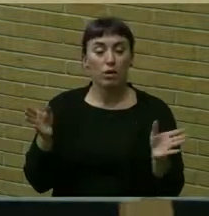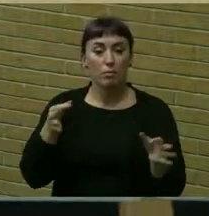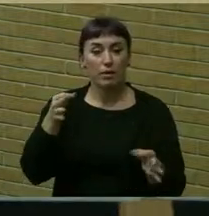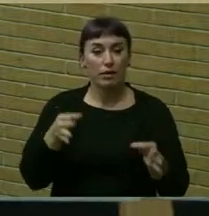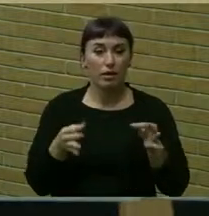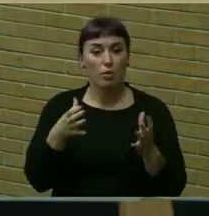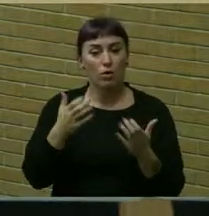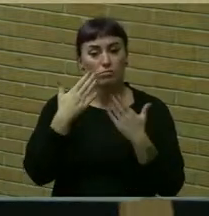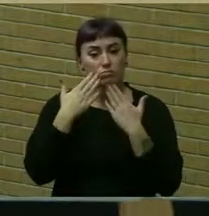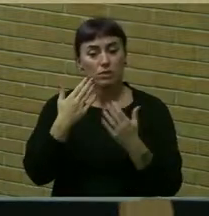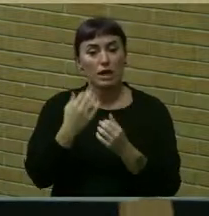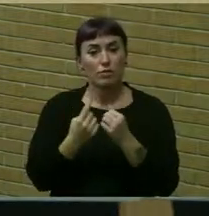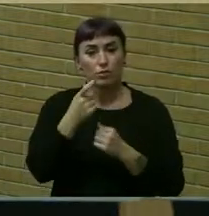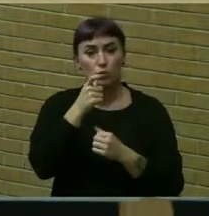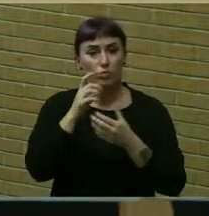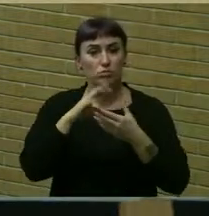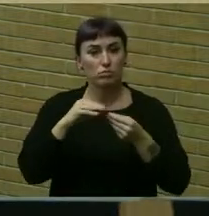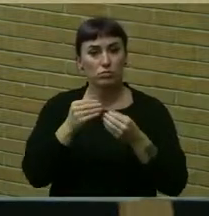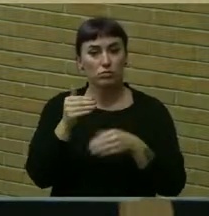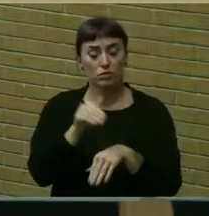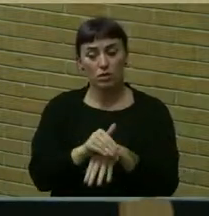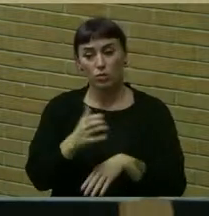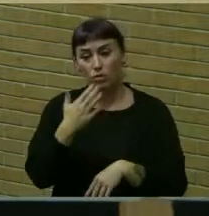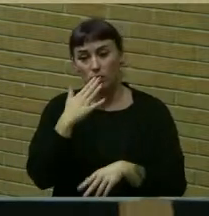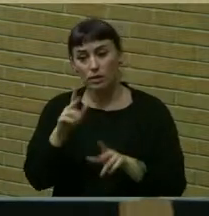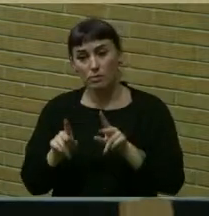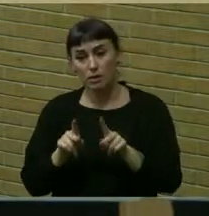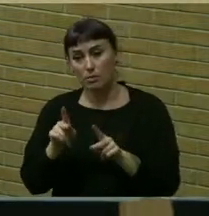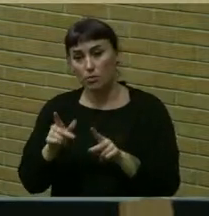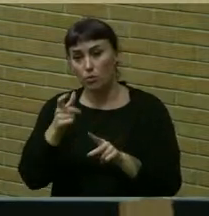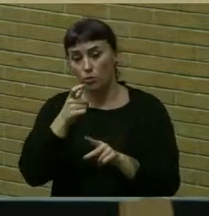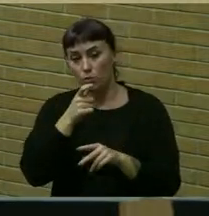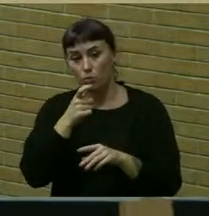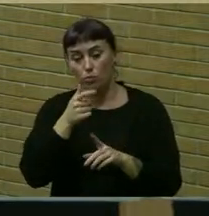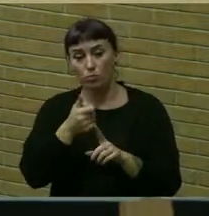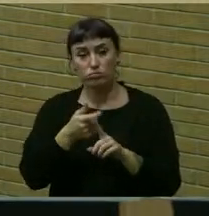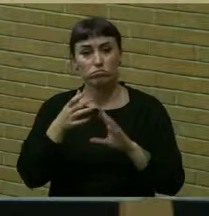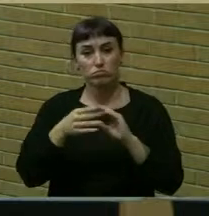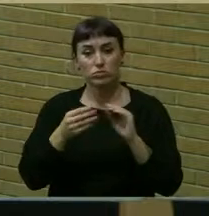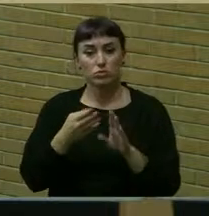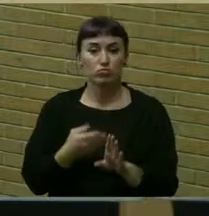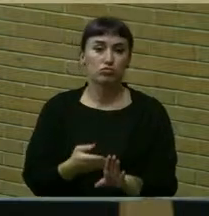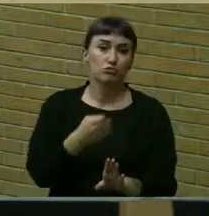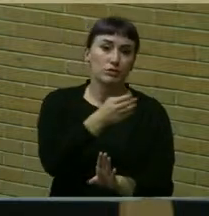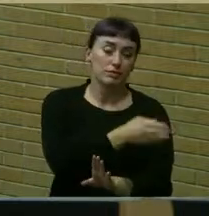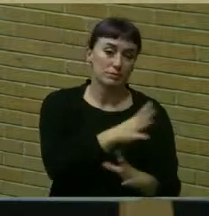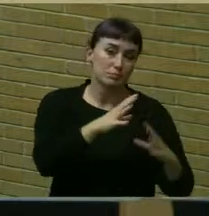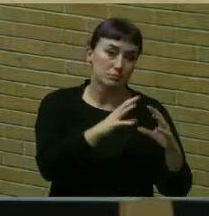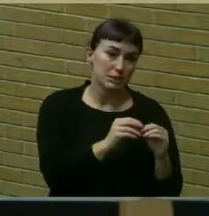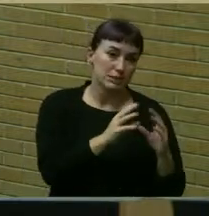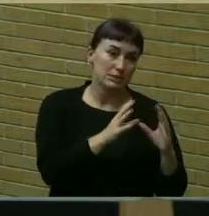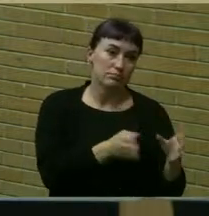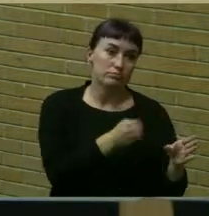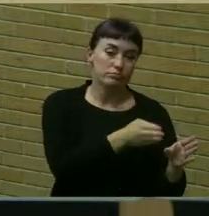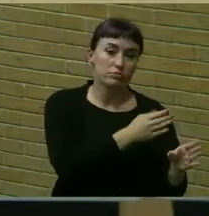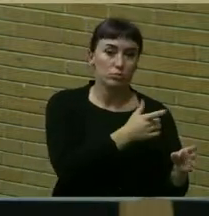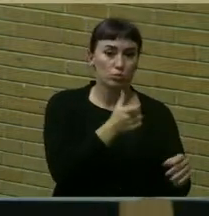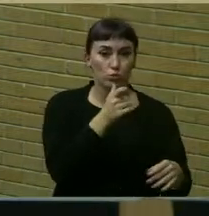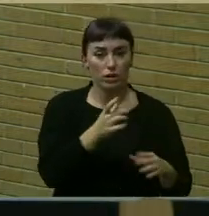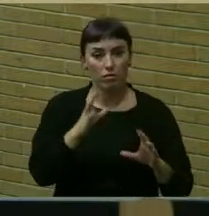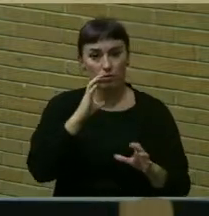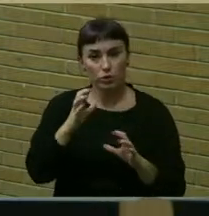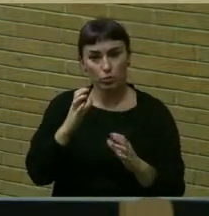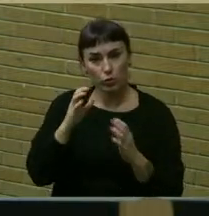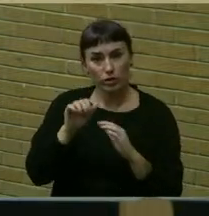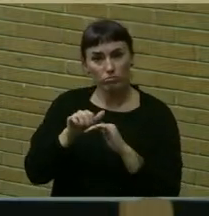do want to thank everybody that spoke tonight. I want to thank people that spoke at our previous meetings and who have communicated